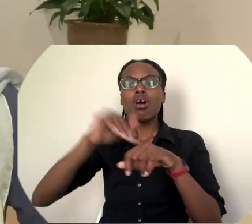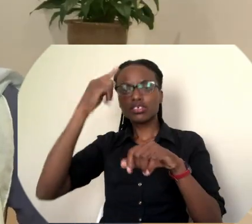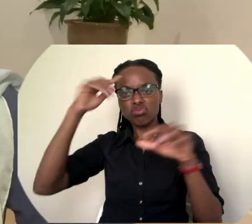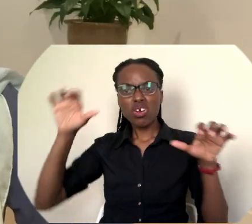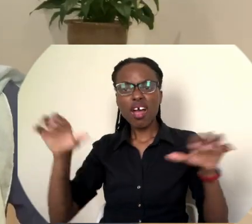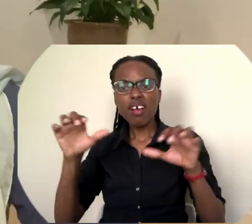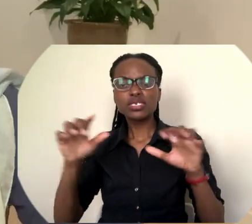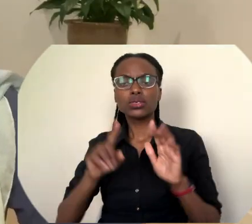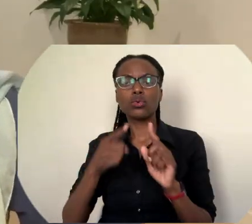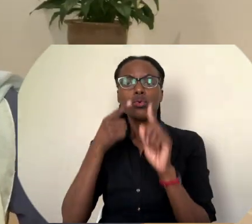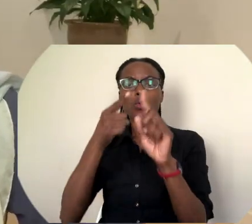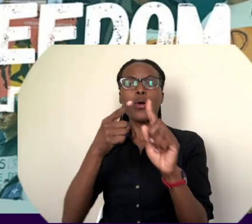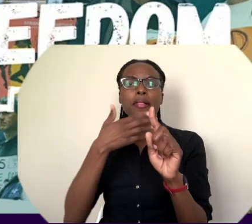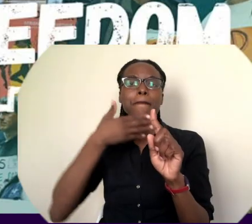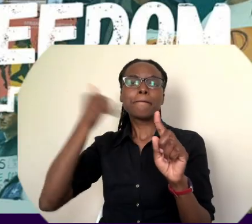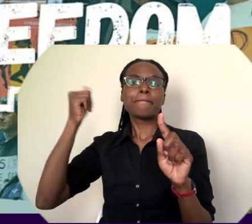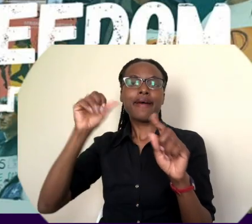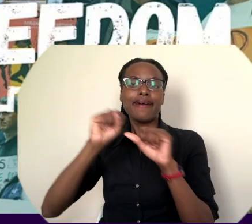a vision of a better society.